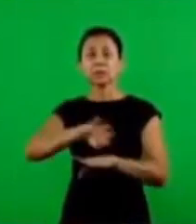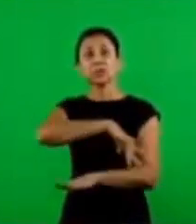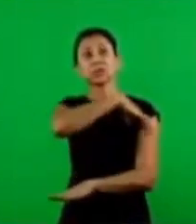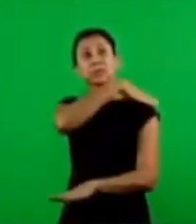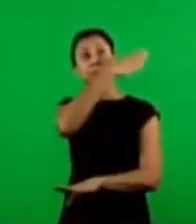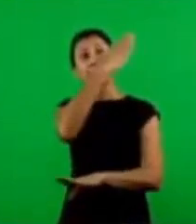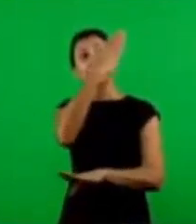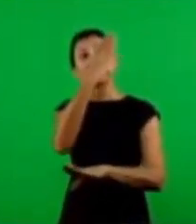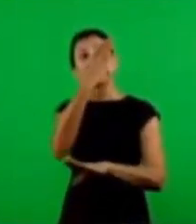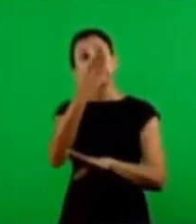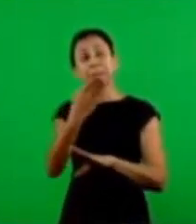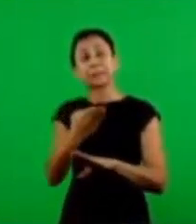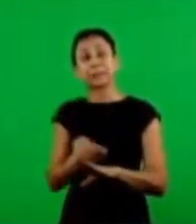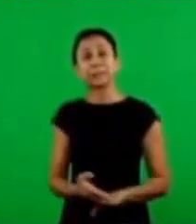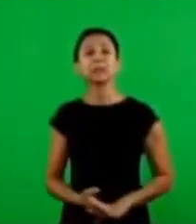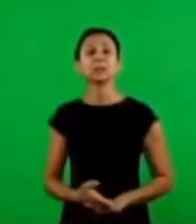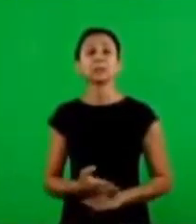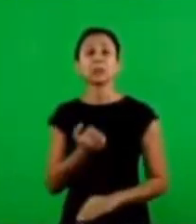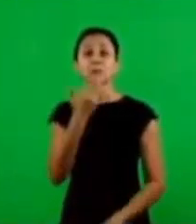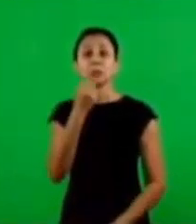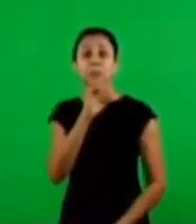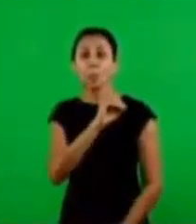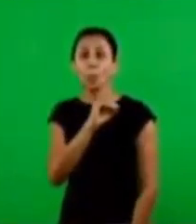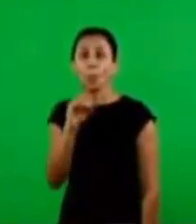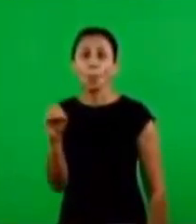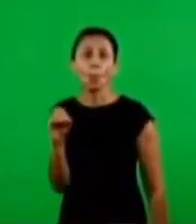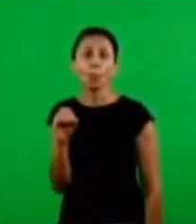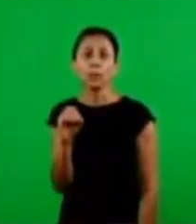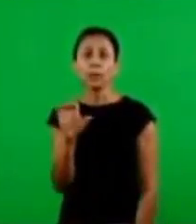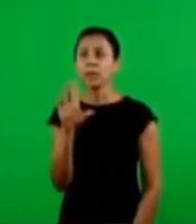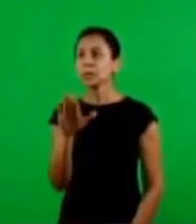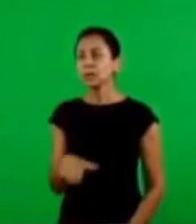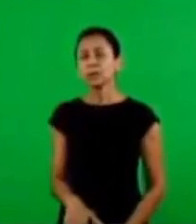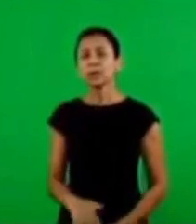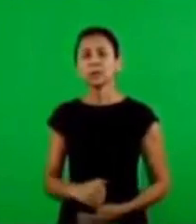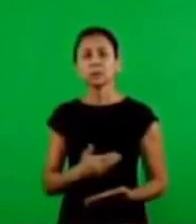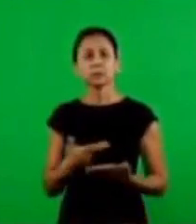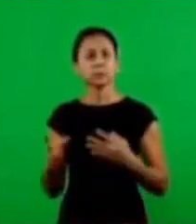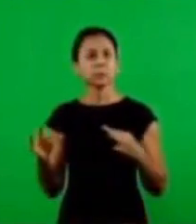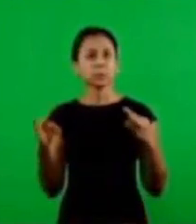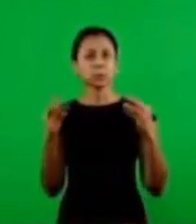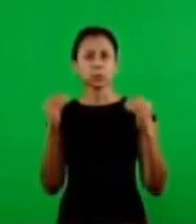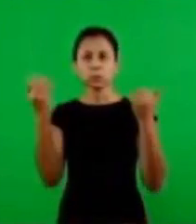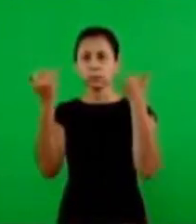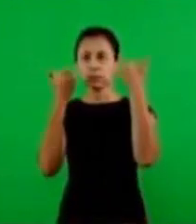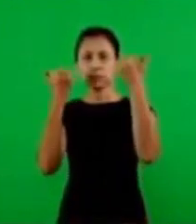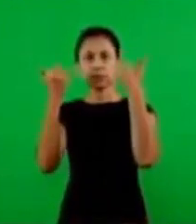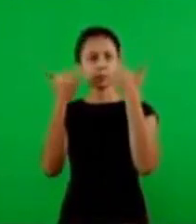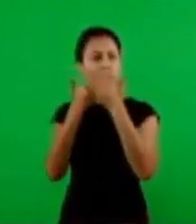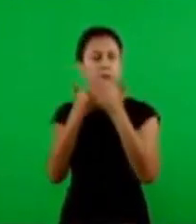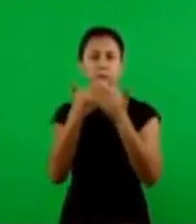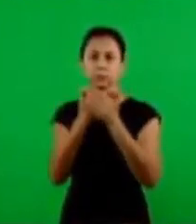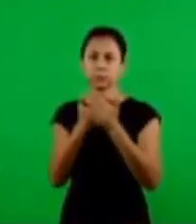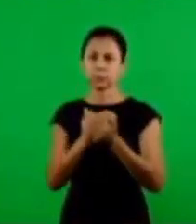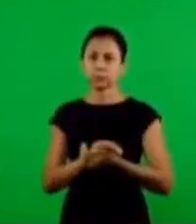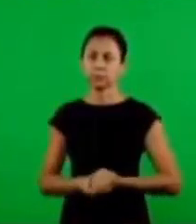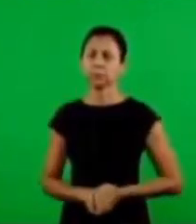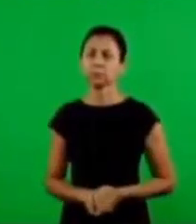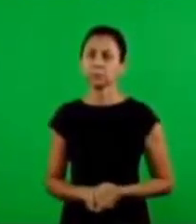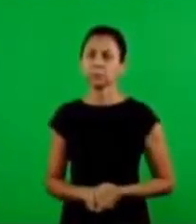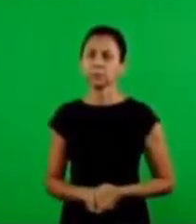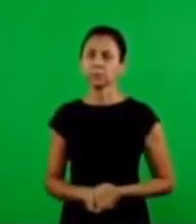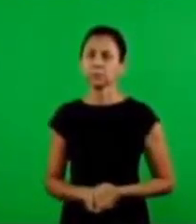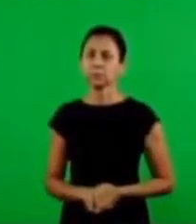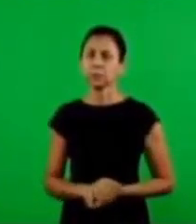spend the whole day in using one bathroom without food no that women came only on the afternoon so they lost everything so